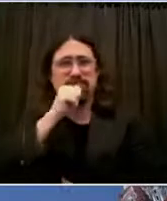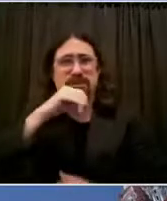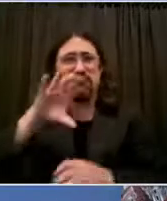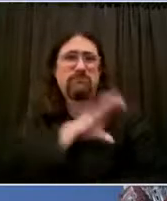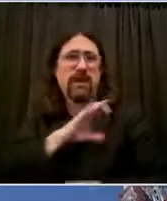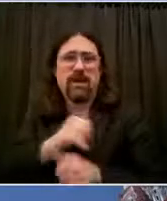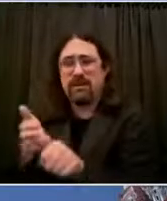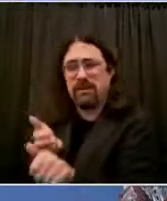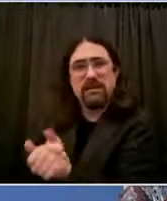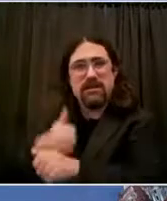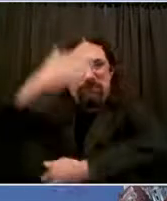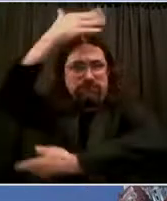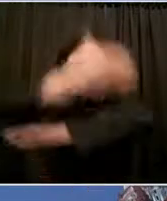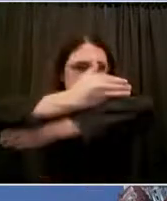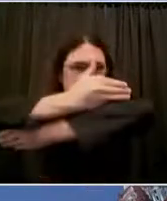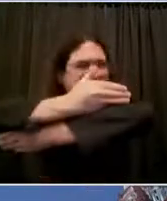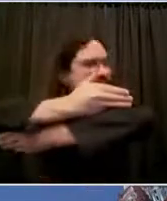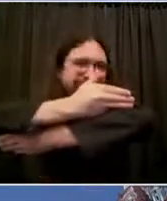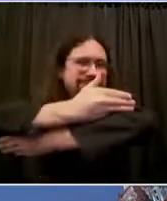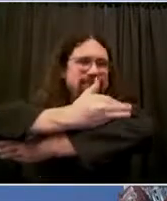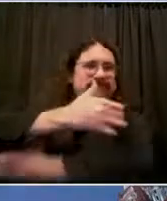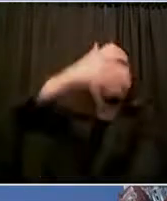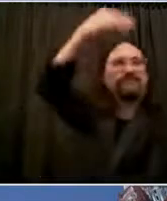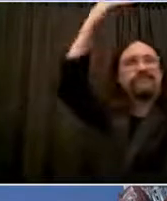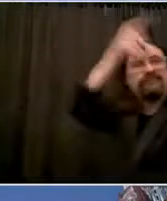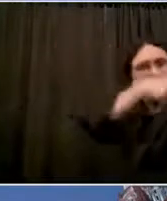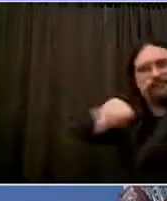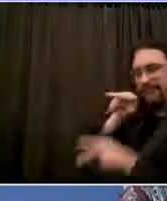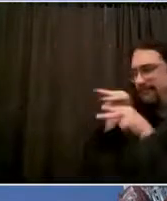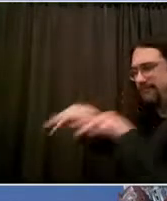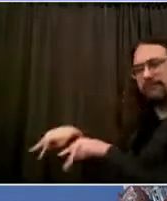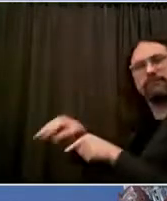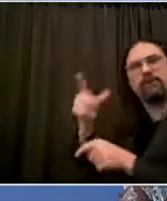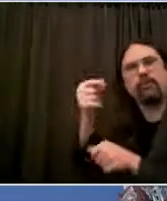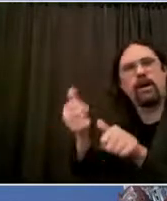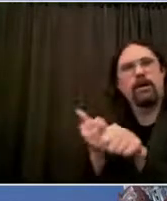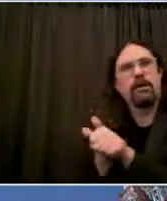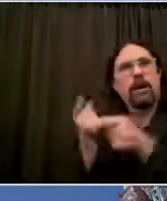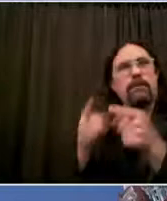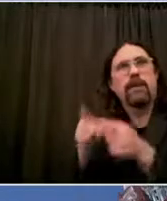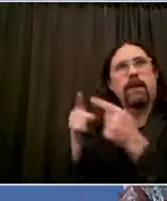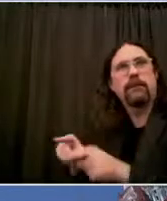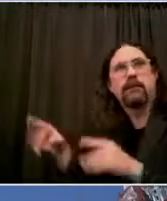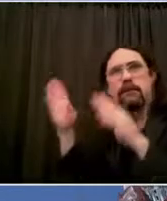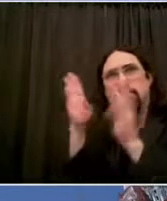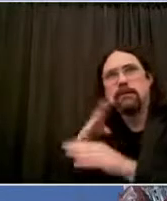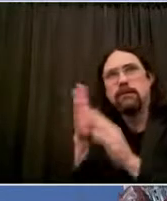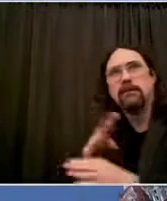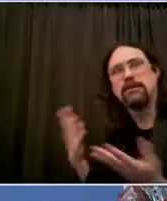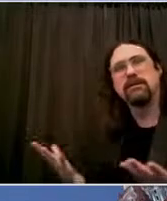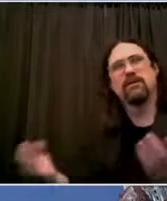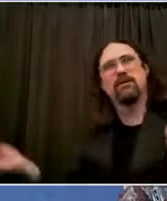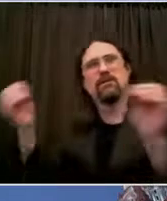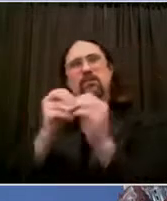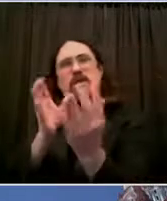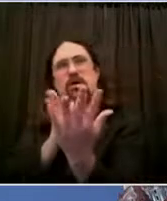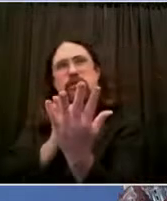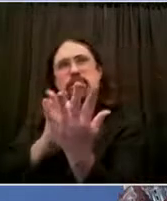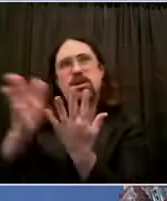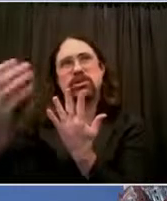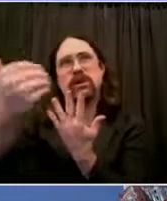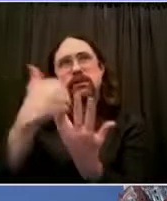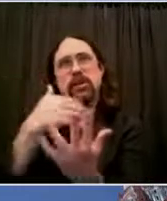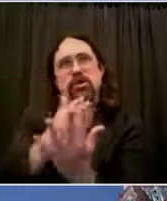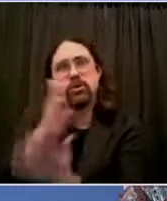funding from the NYPD to youth services, that will be formalized in the next few weeks in the city budget. The move to